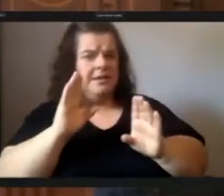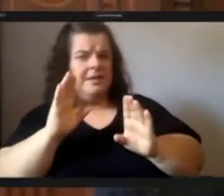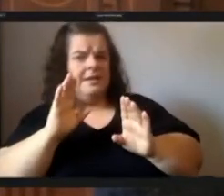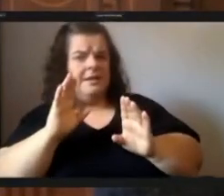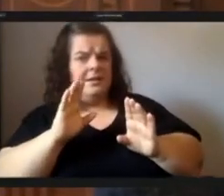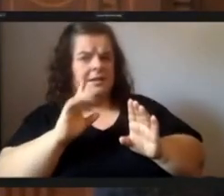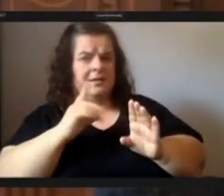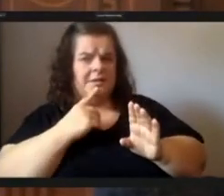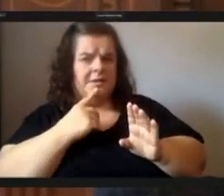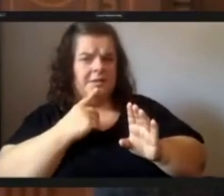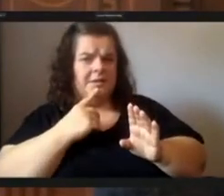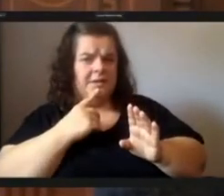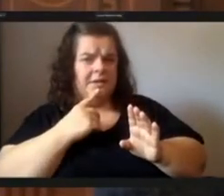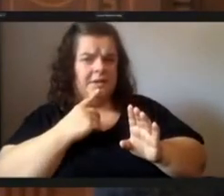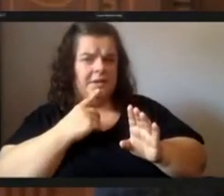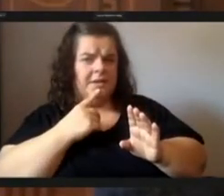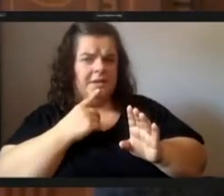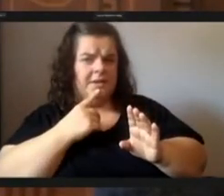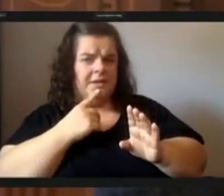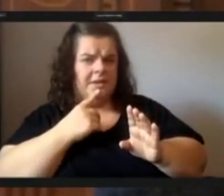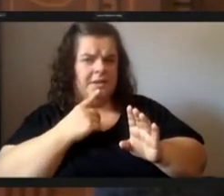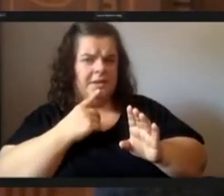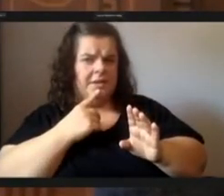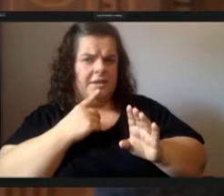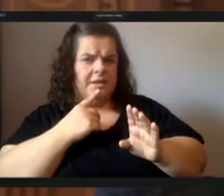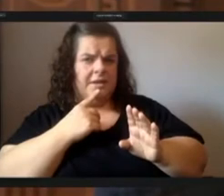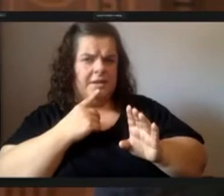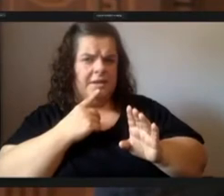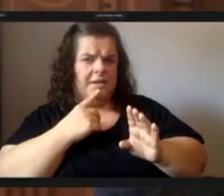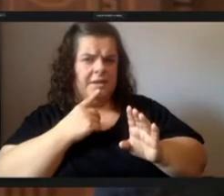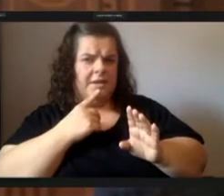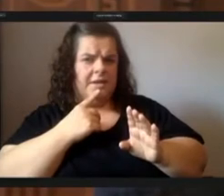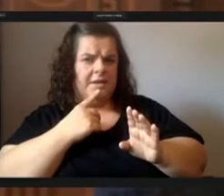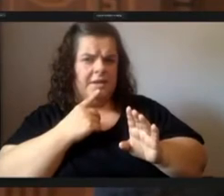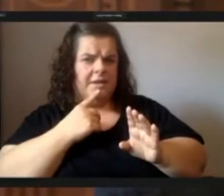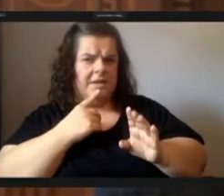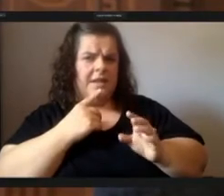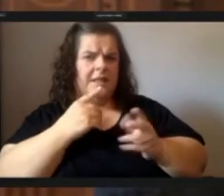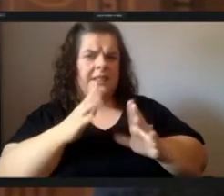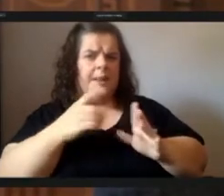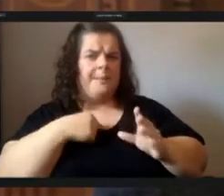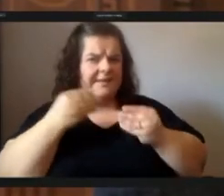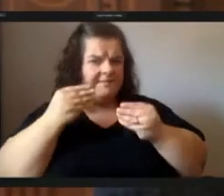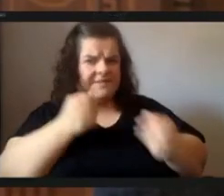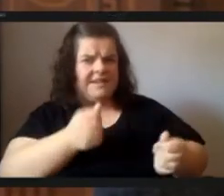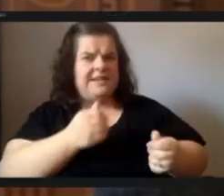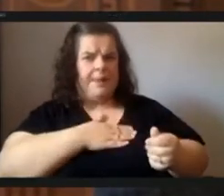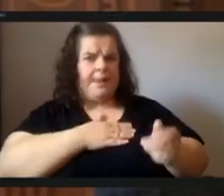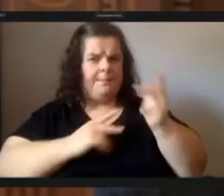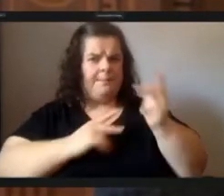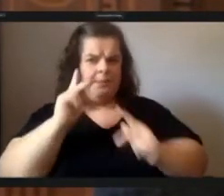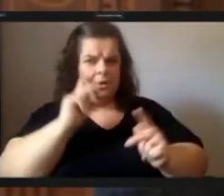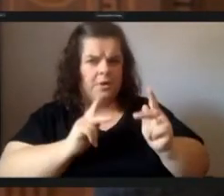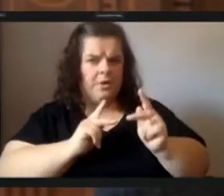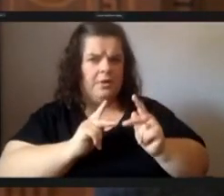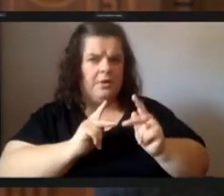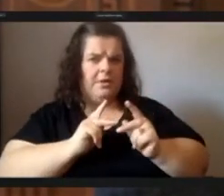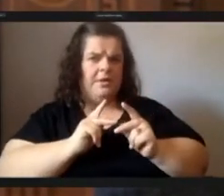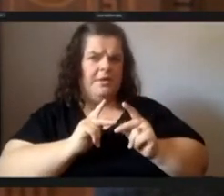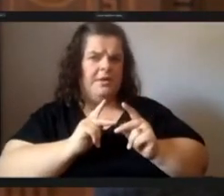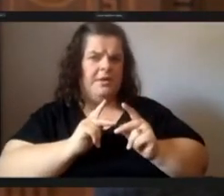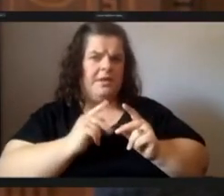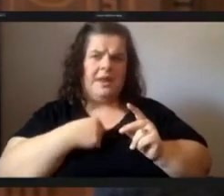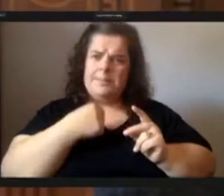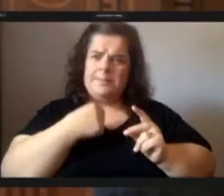know replied to peter and said if you love me feed my people and i'm saying it to you